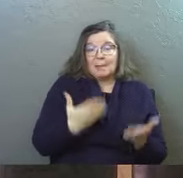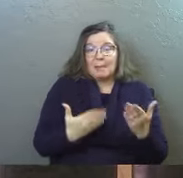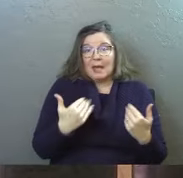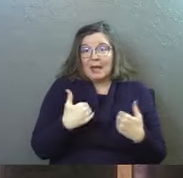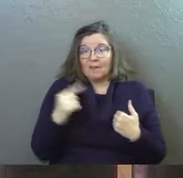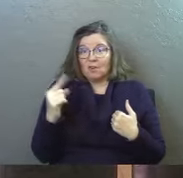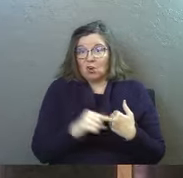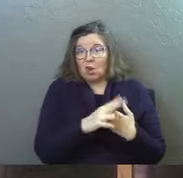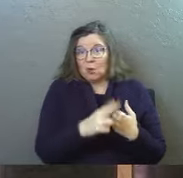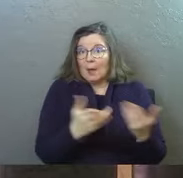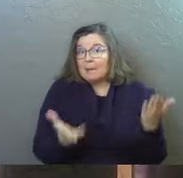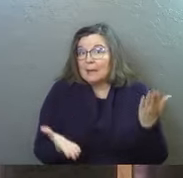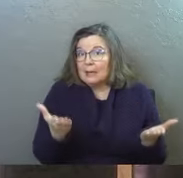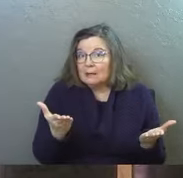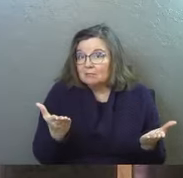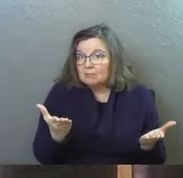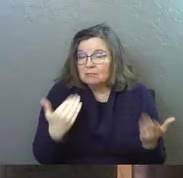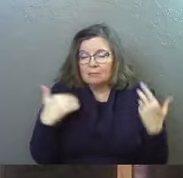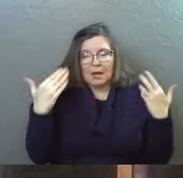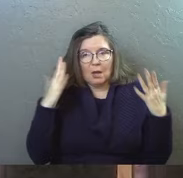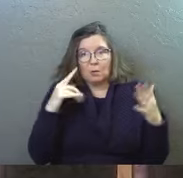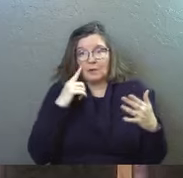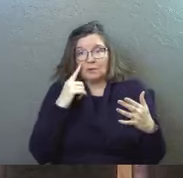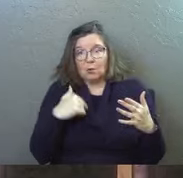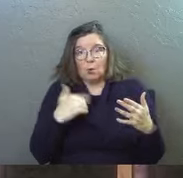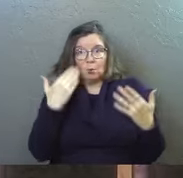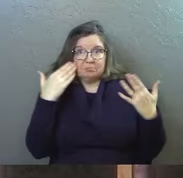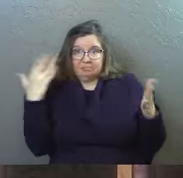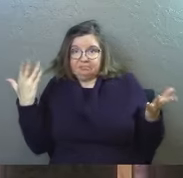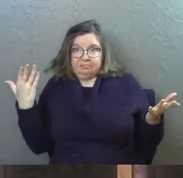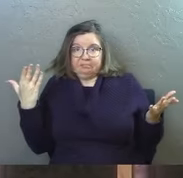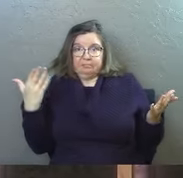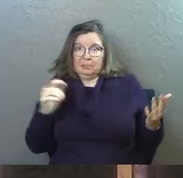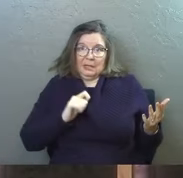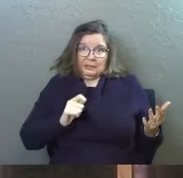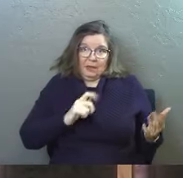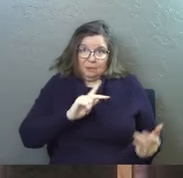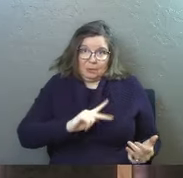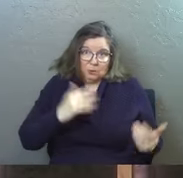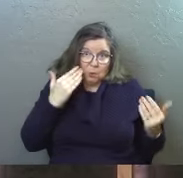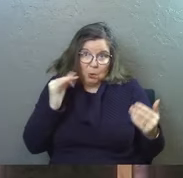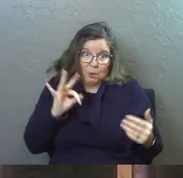might have gone to hell maybe. I don't even think that's conclusive personally.